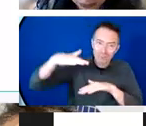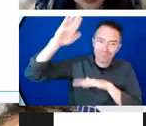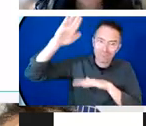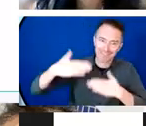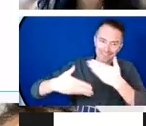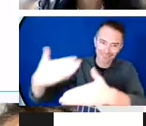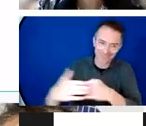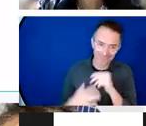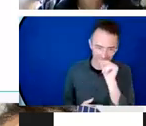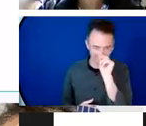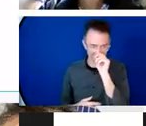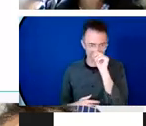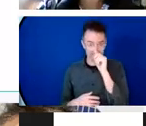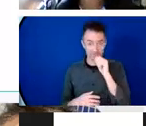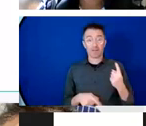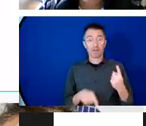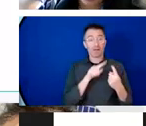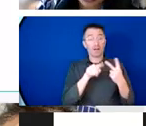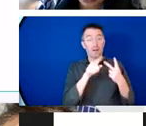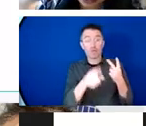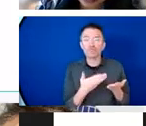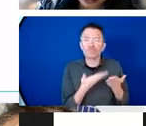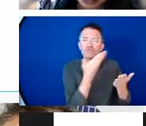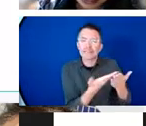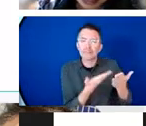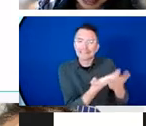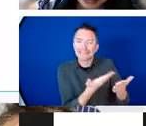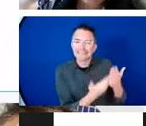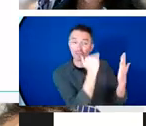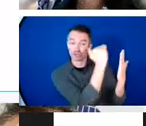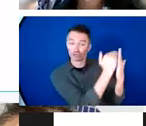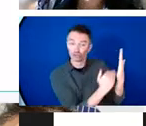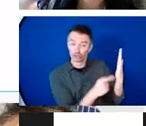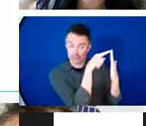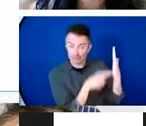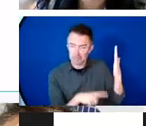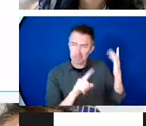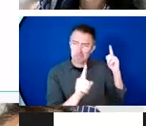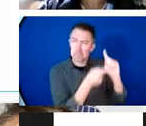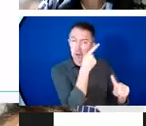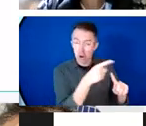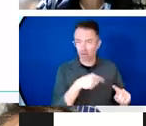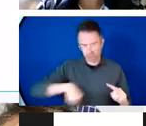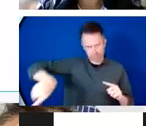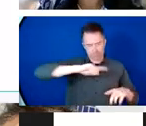move forward on. So really thank you both Angela and Divya for that. Now we move on to the final segment which is really an